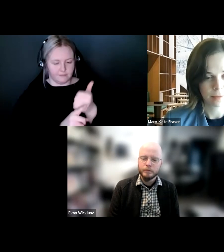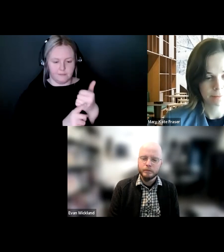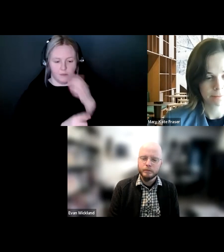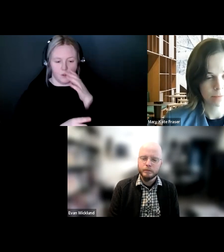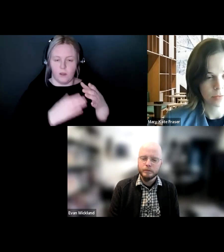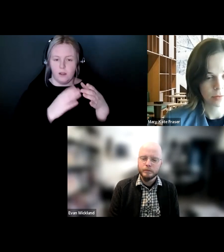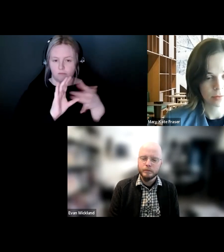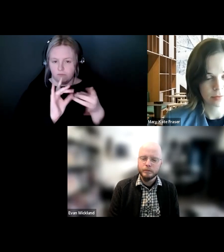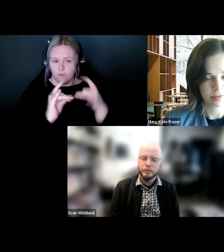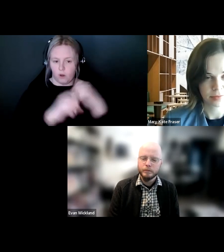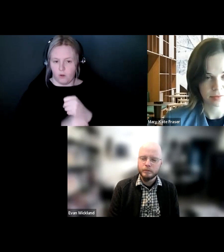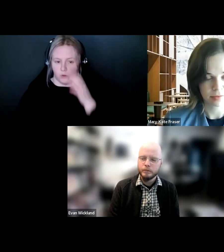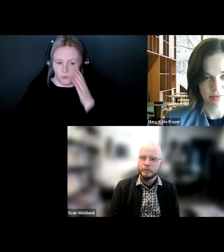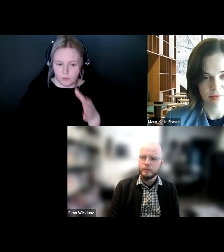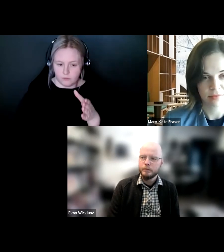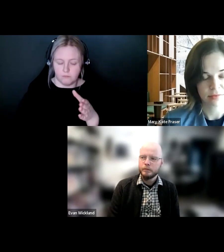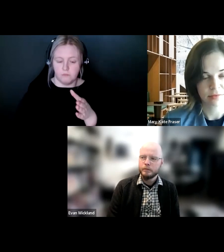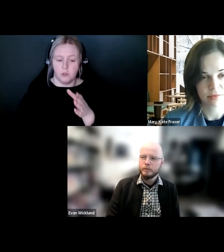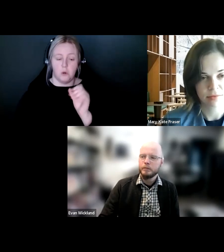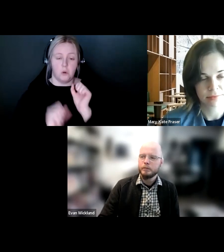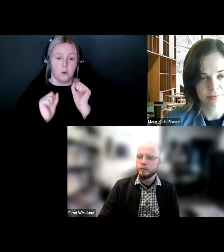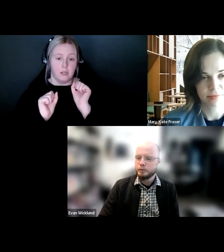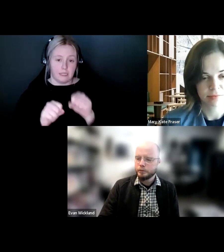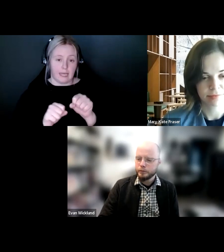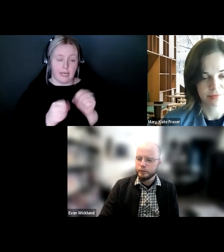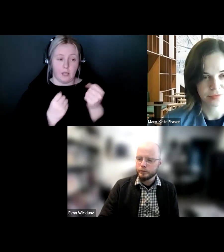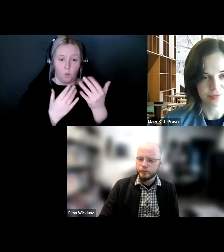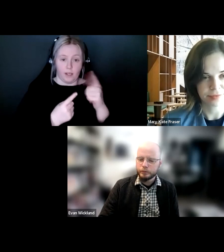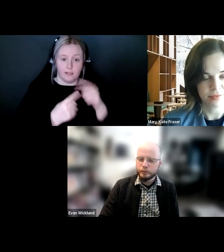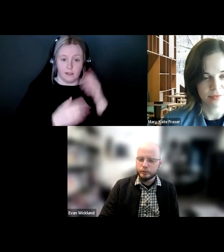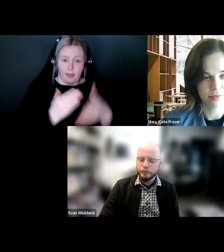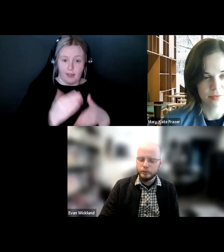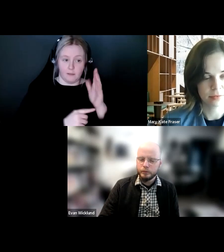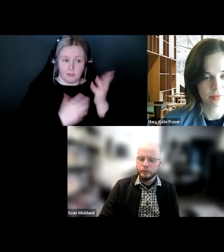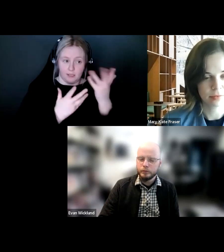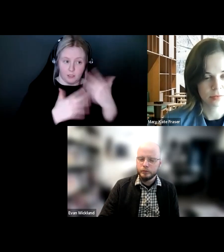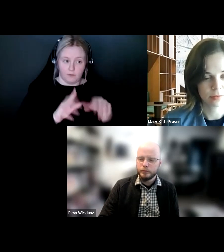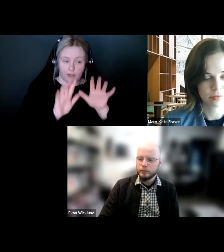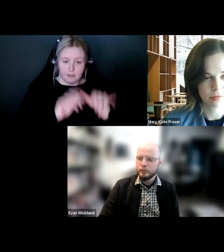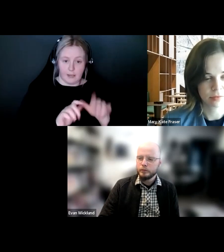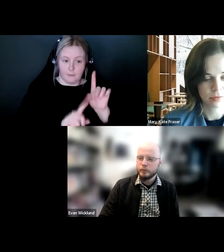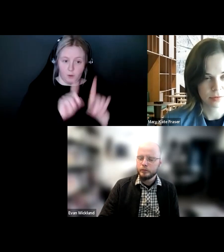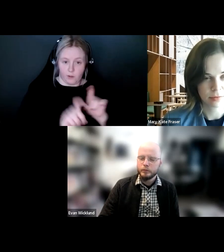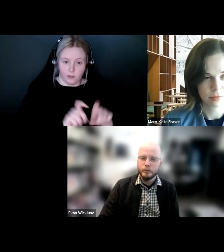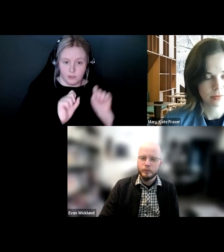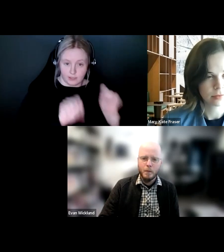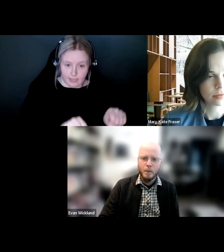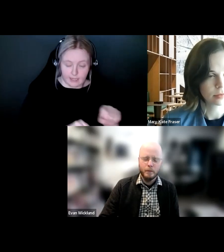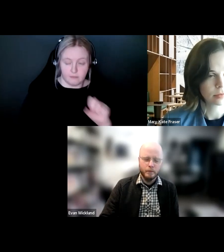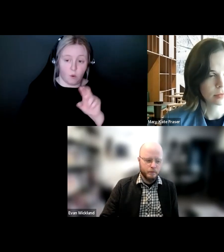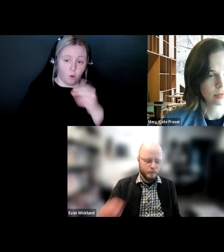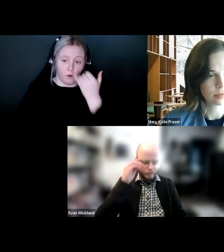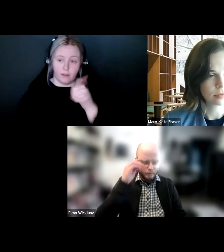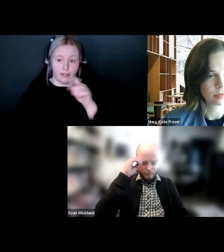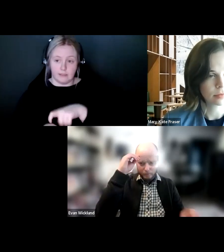end, you can ask your questions then or if while we're talking at any time in the presentation, you have questions